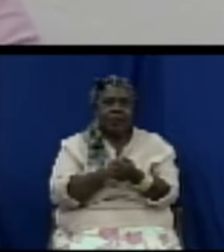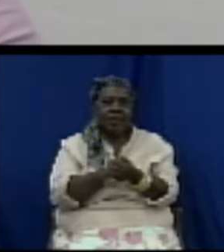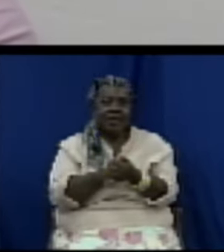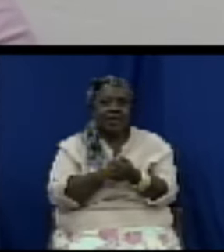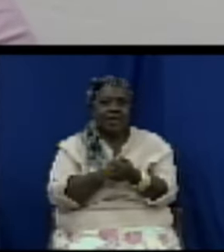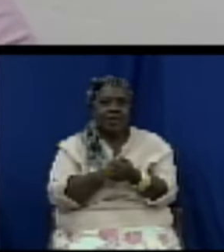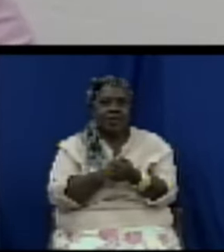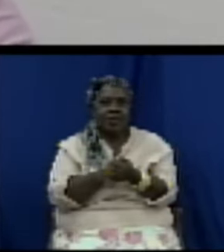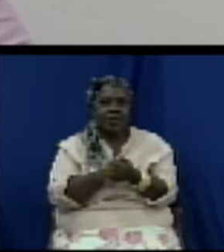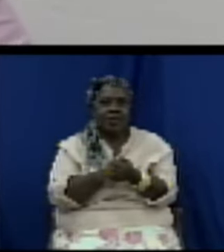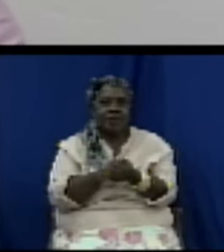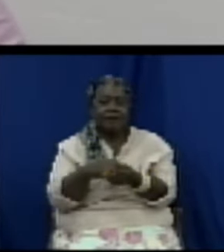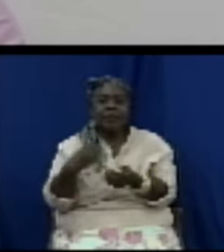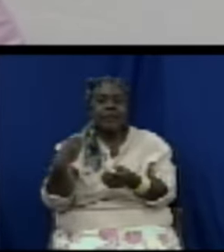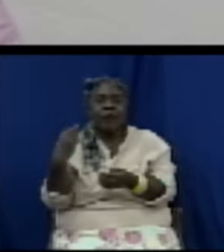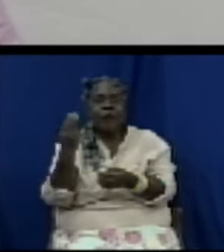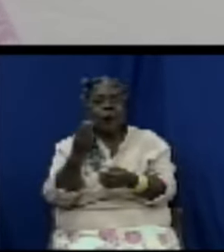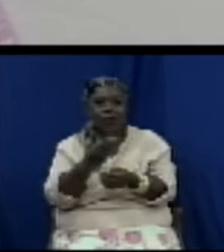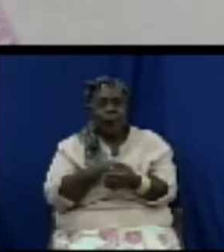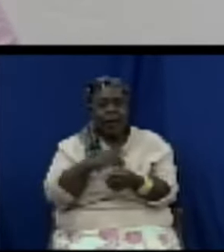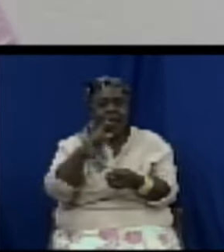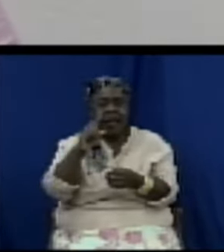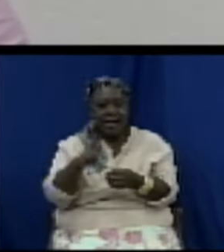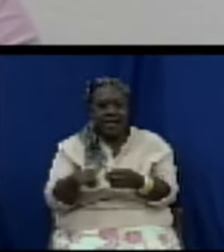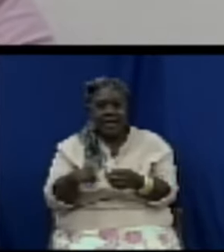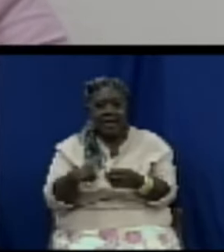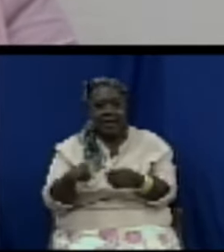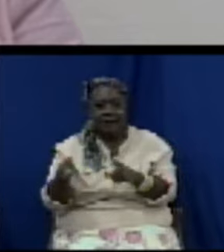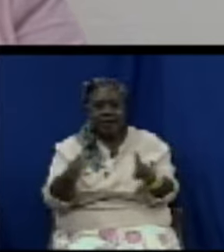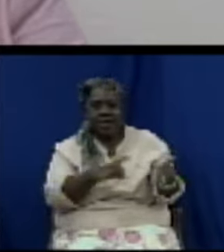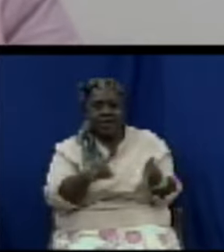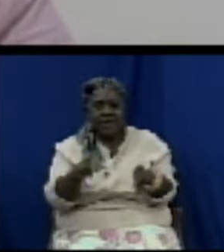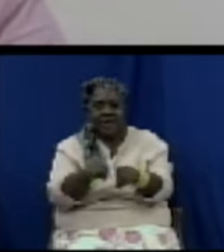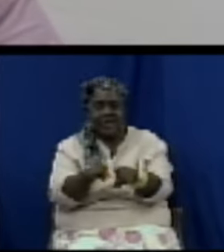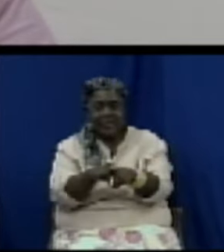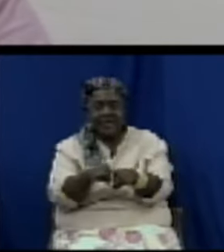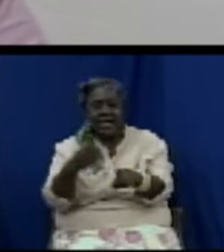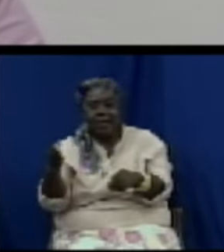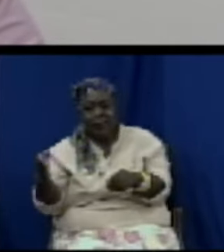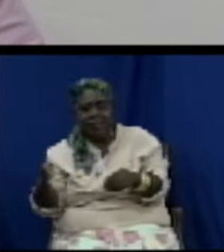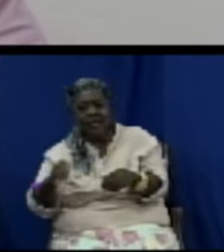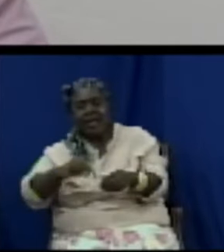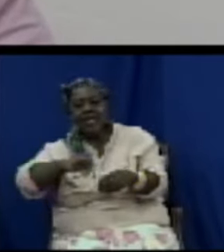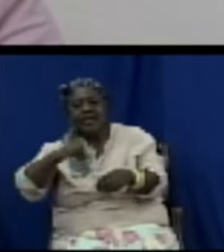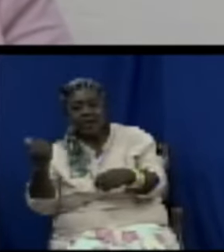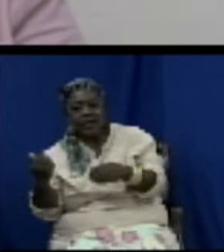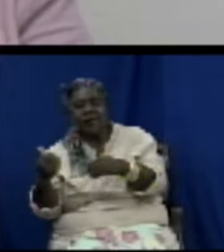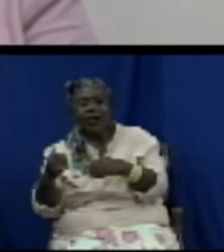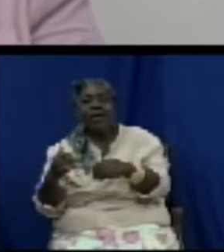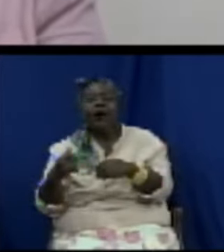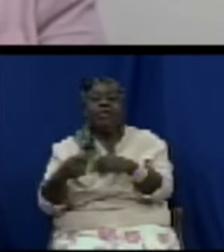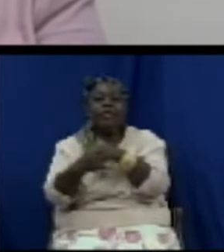our legislation not just with CARICOM regulations and regional regulations but also to meet international